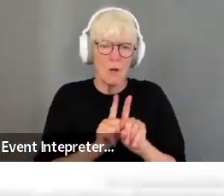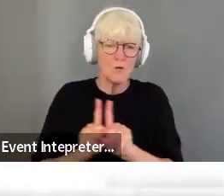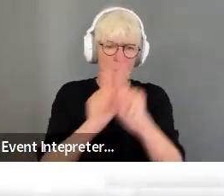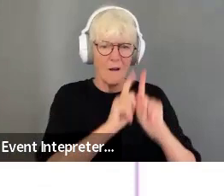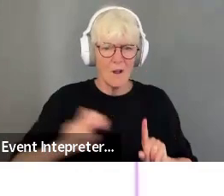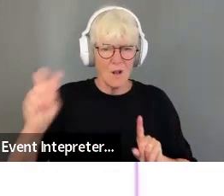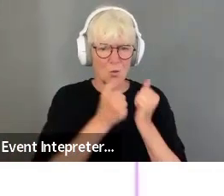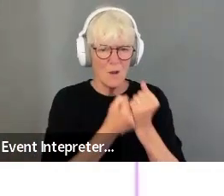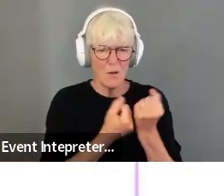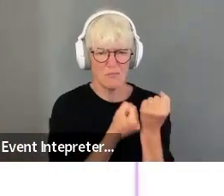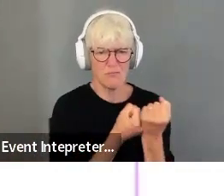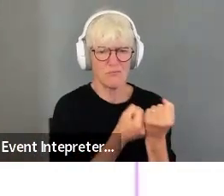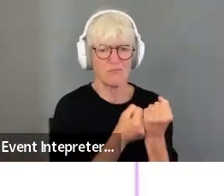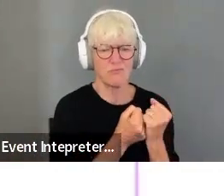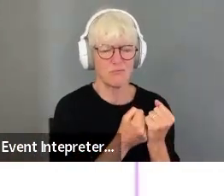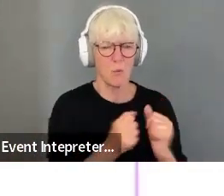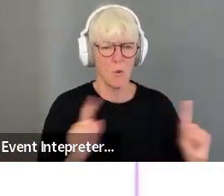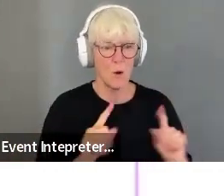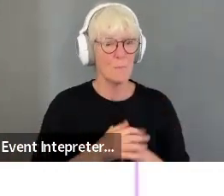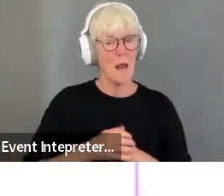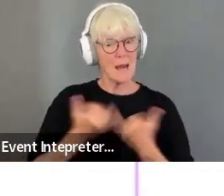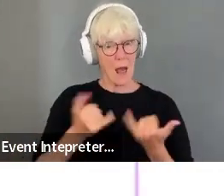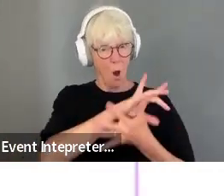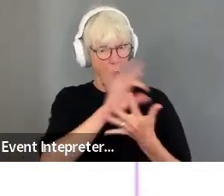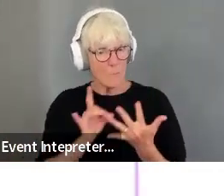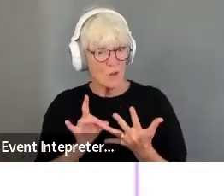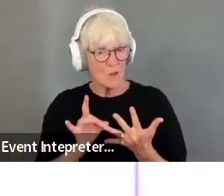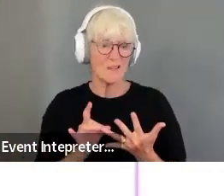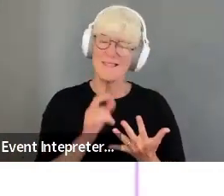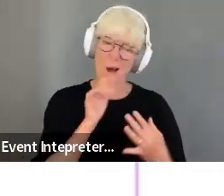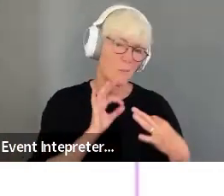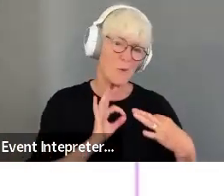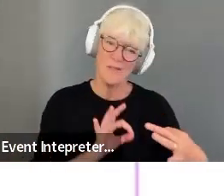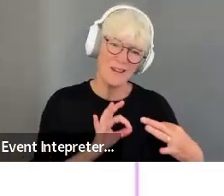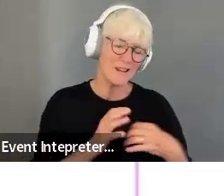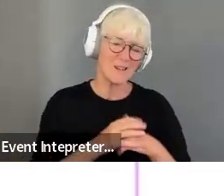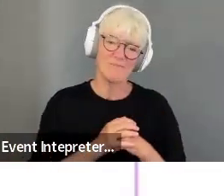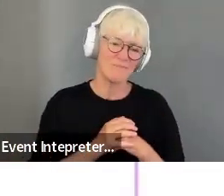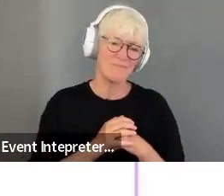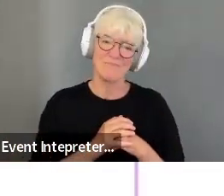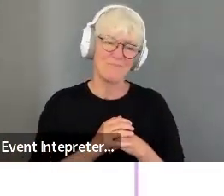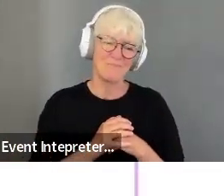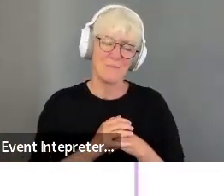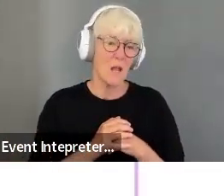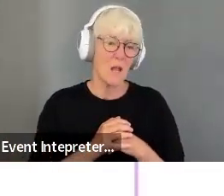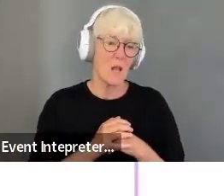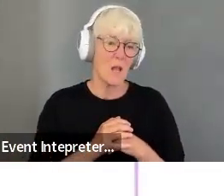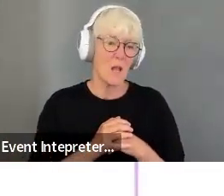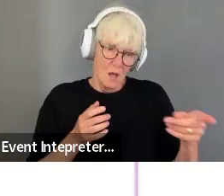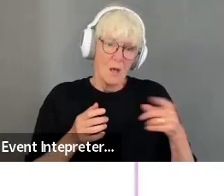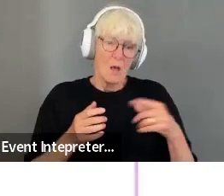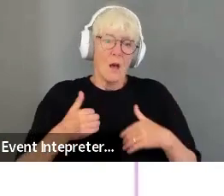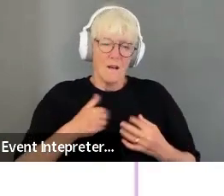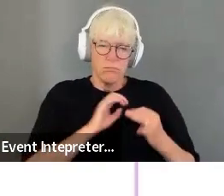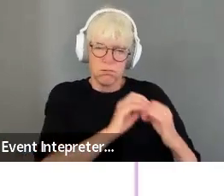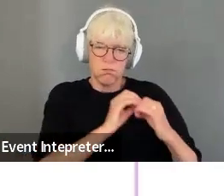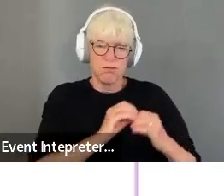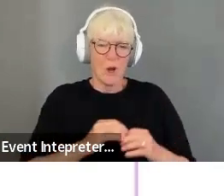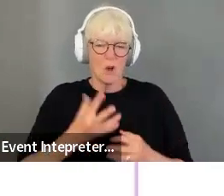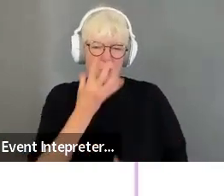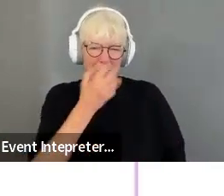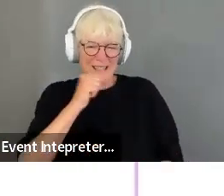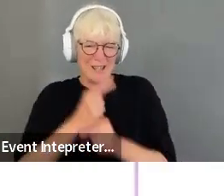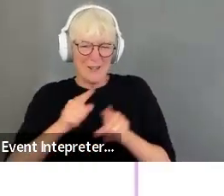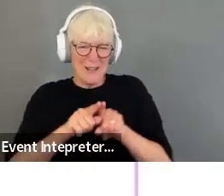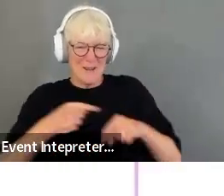world. The current options available are not ideal nor efficient to say the least. These include hassling grumpy sisters like me,